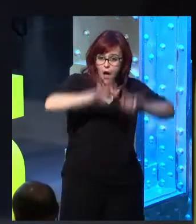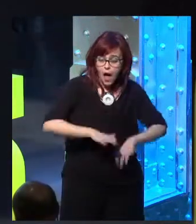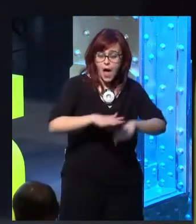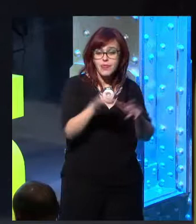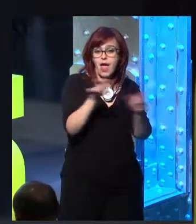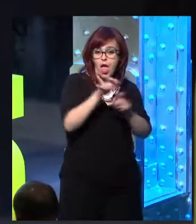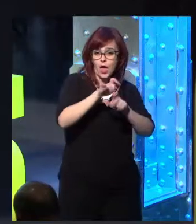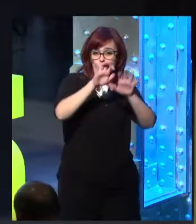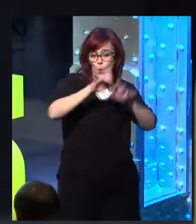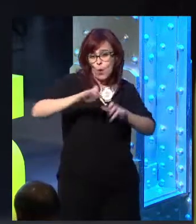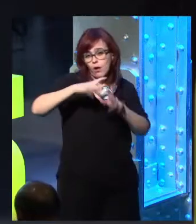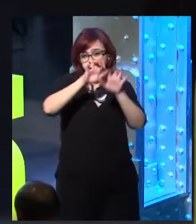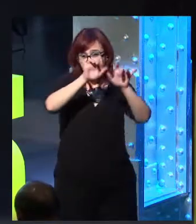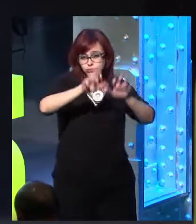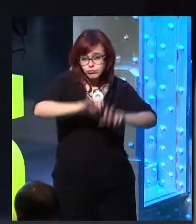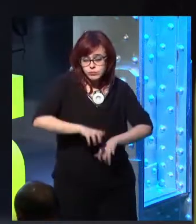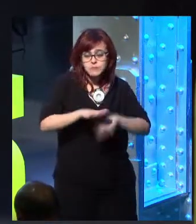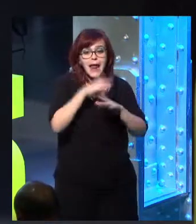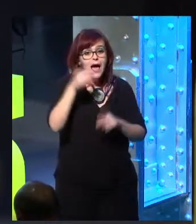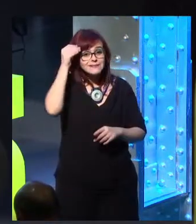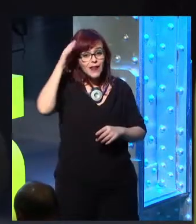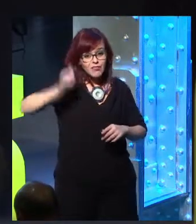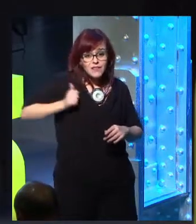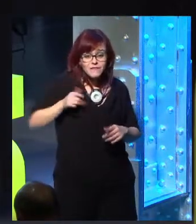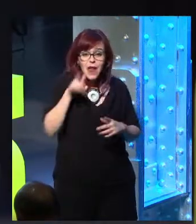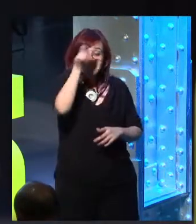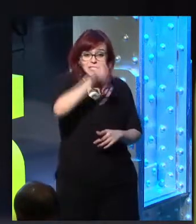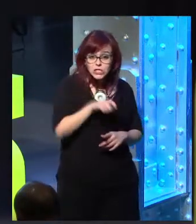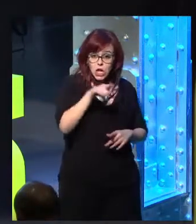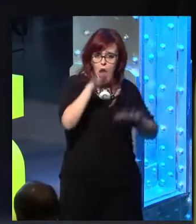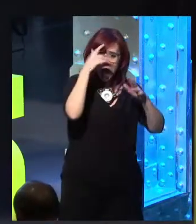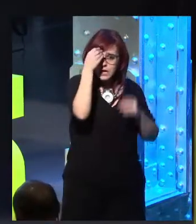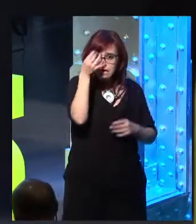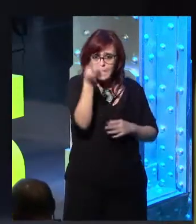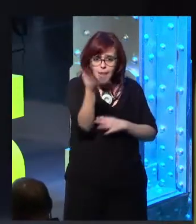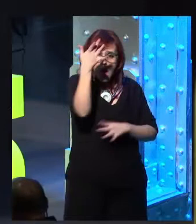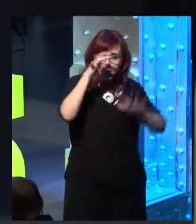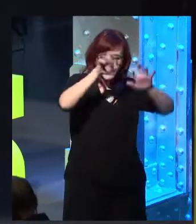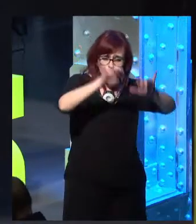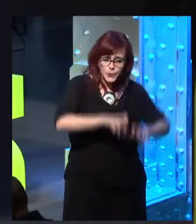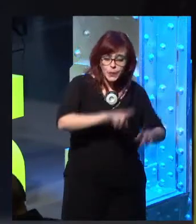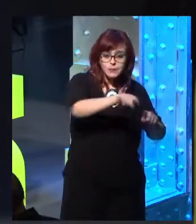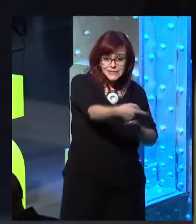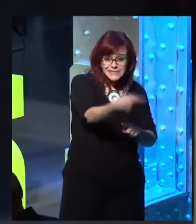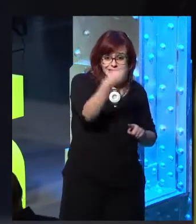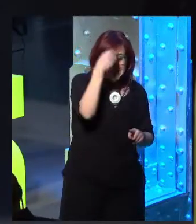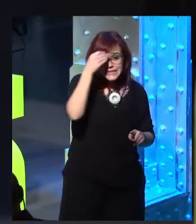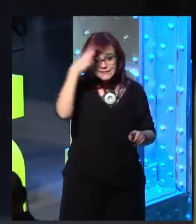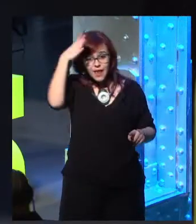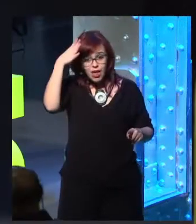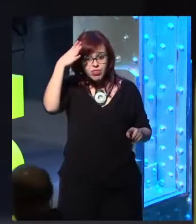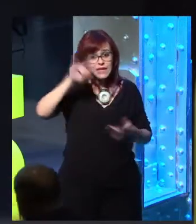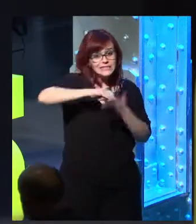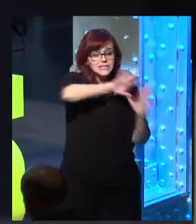that we think are morally better than us when they're made by humans. And they're made by a very small set of